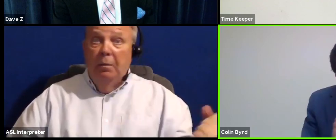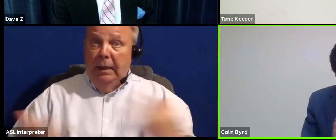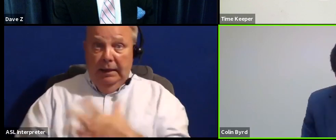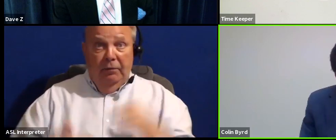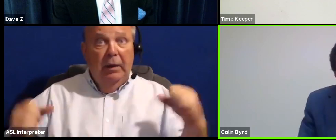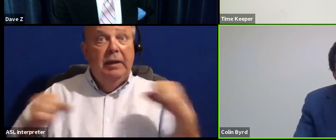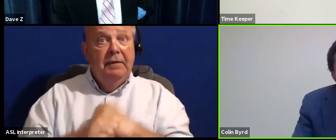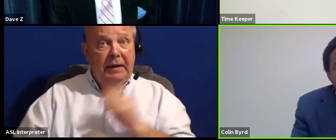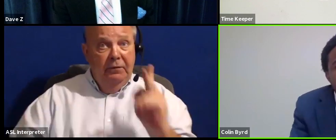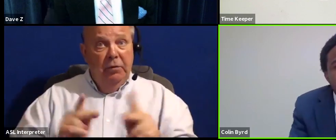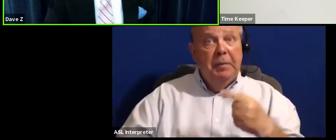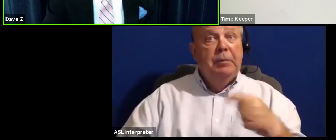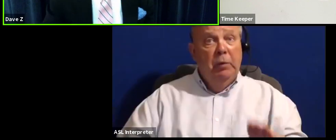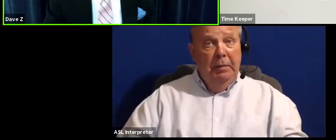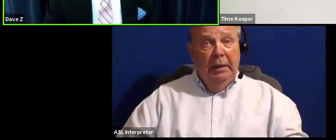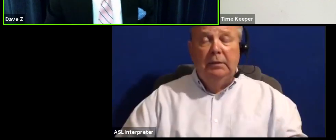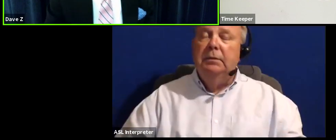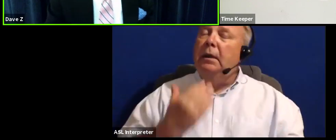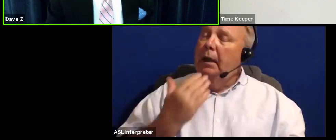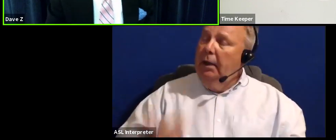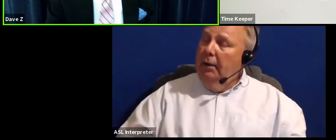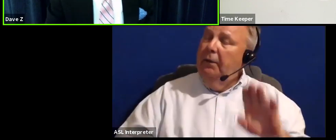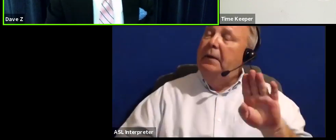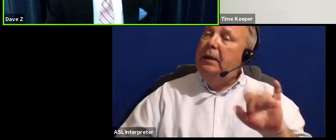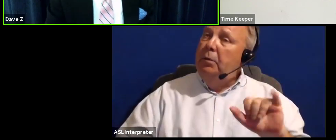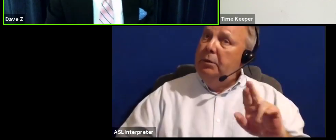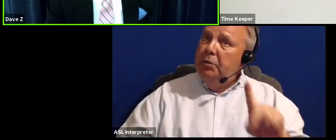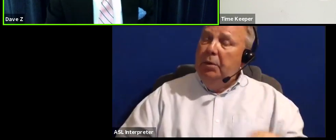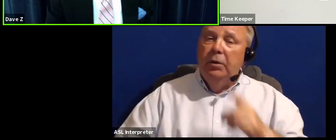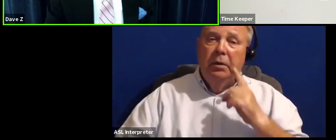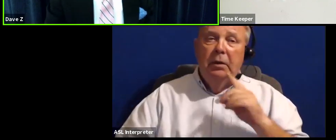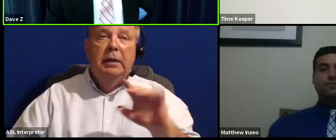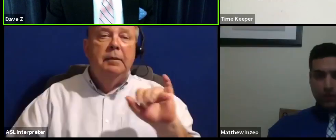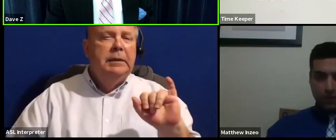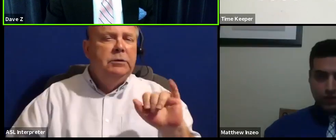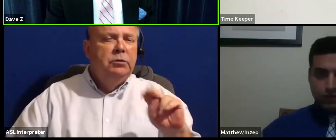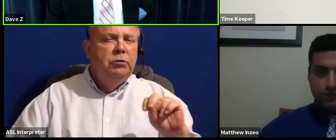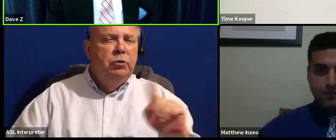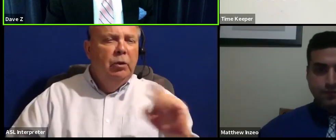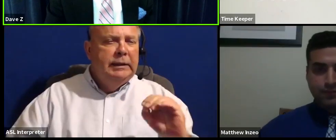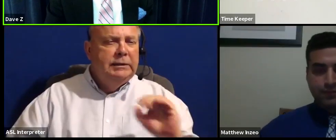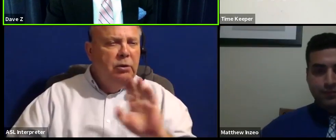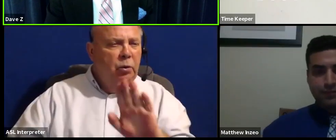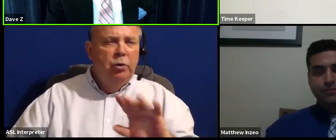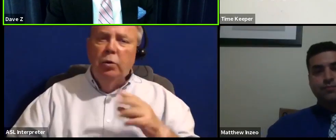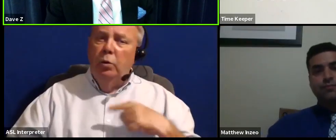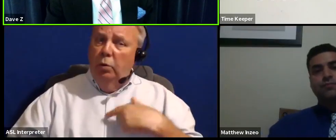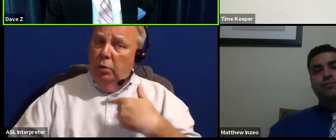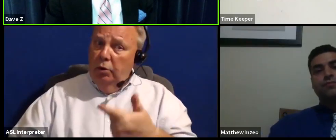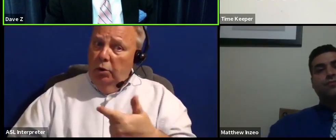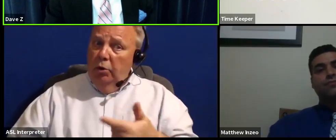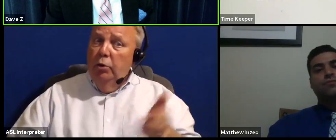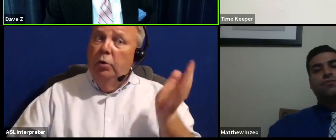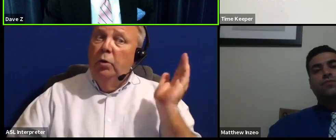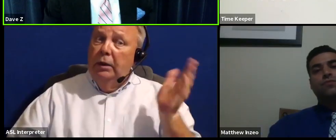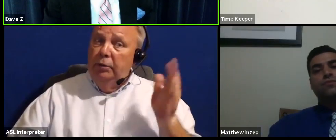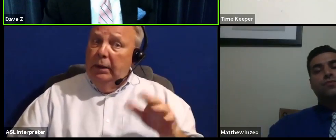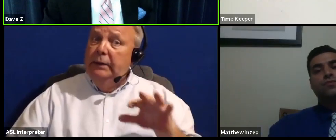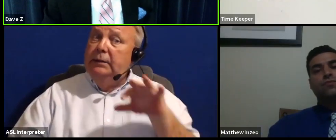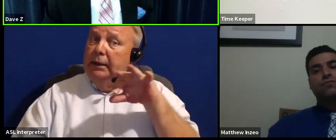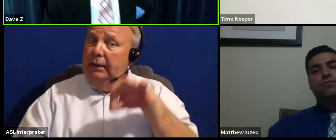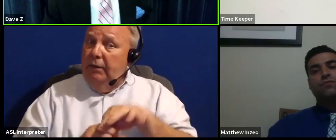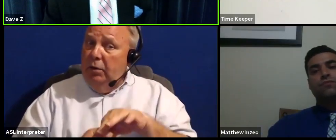for the people of Greenbelt. Thank you, Mr. Byrd. Mr. Enzio, your turn to address the voters.